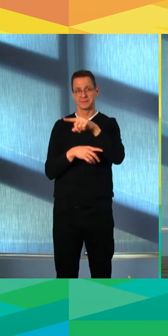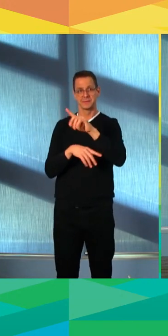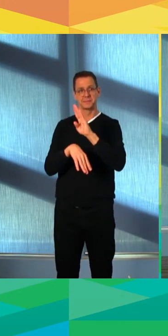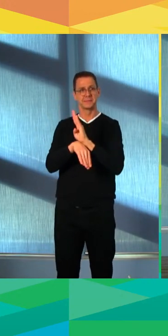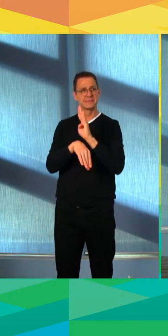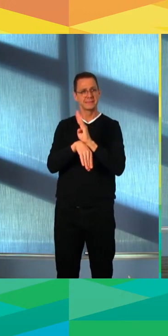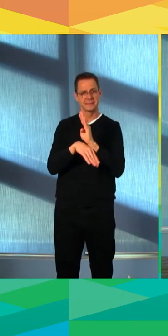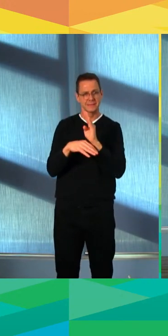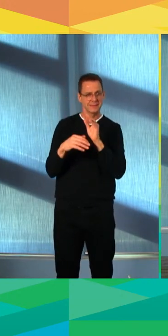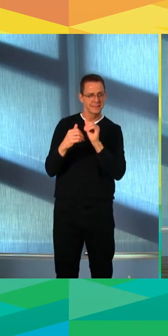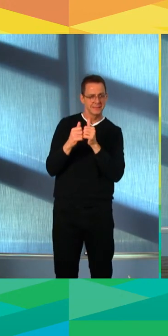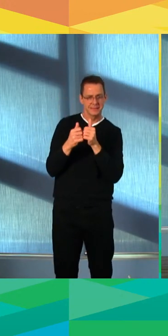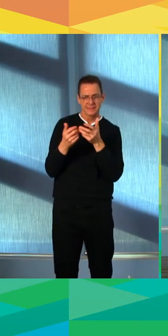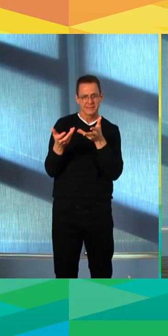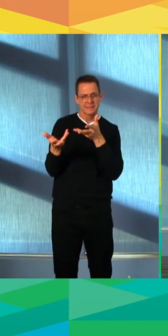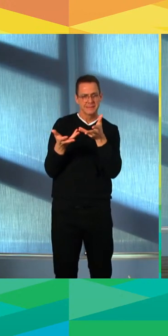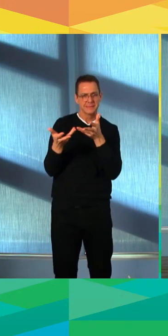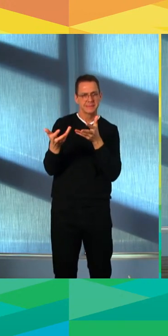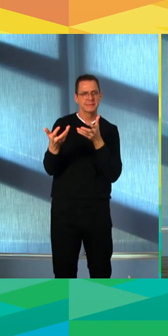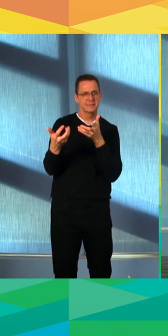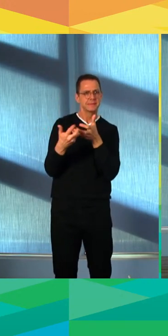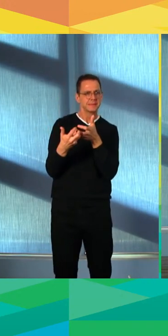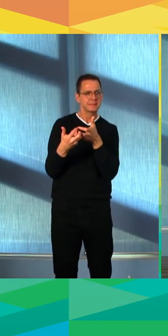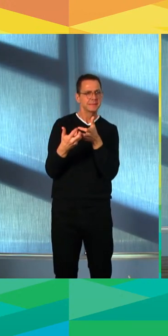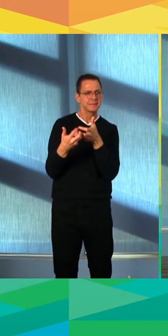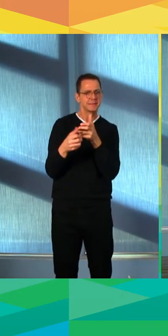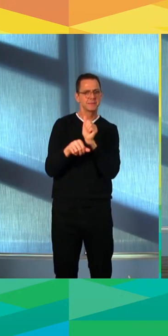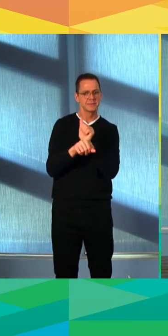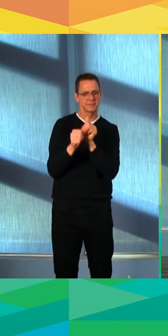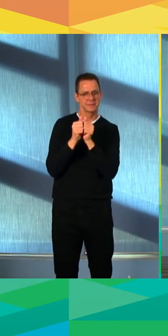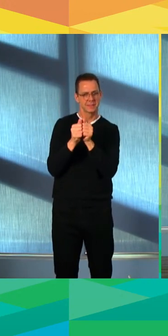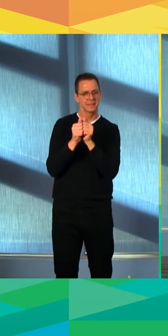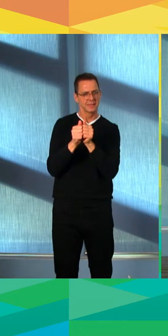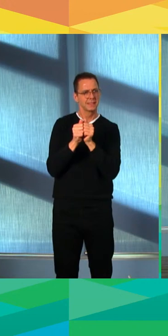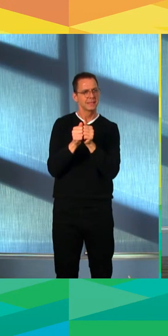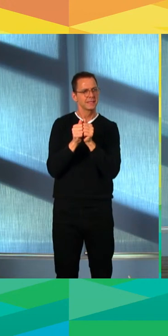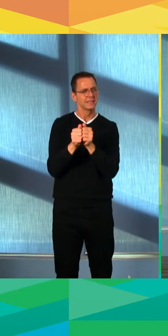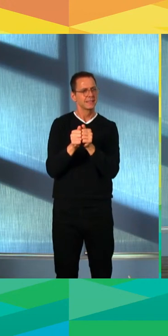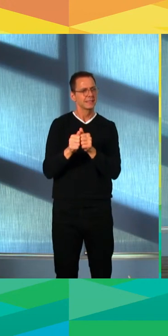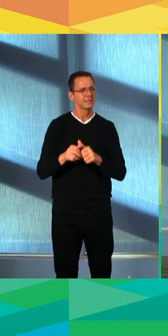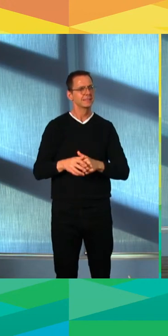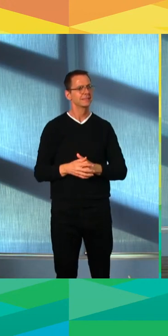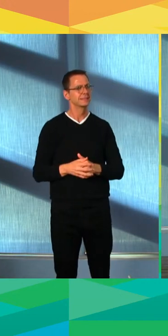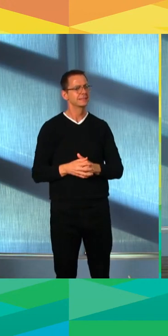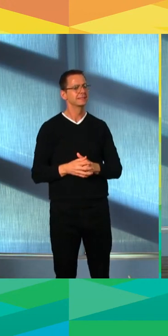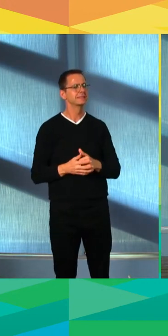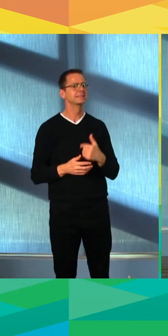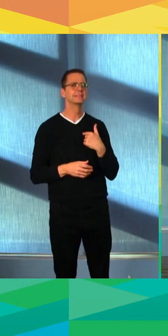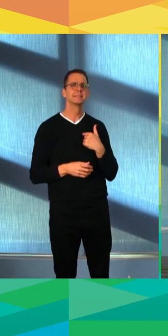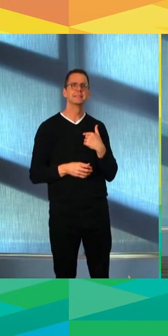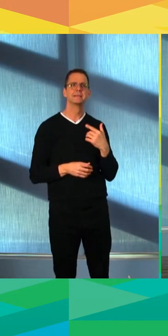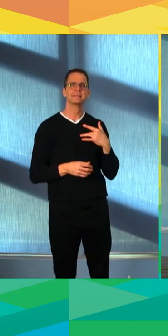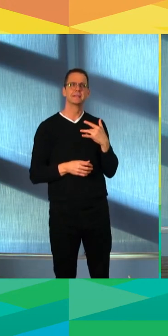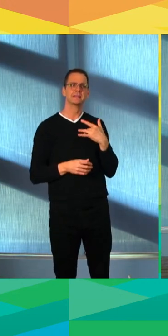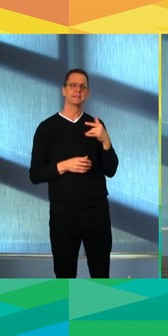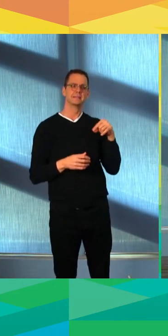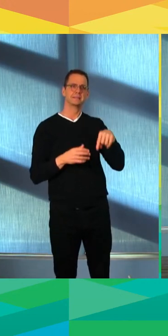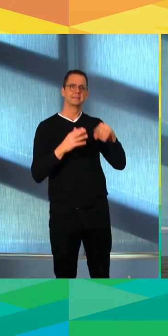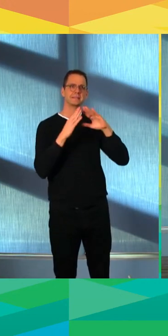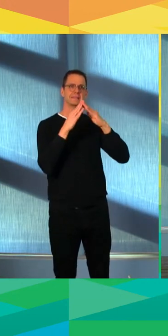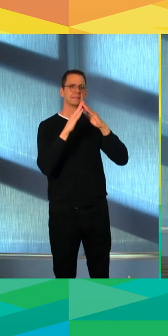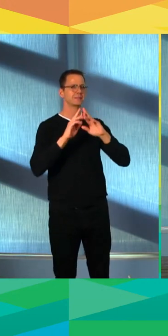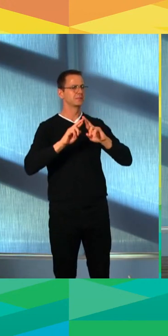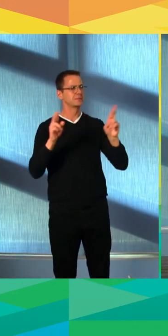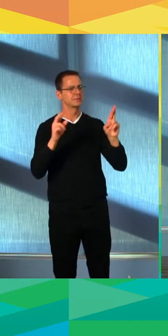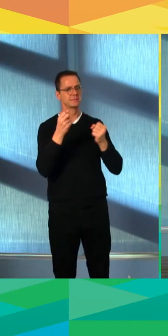So I think COVID has taught us a lot and will only accelerate the city's commitment to supporting those small businesses and creating more